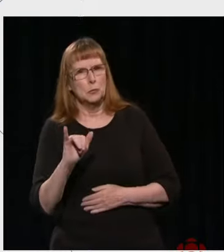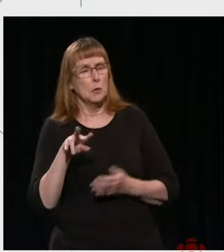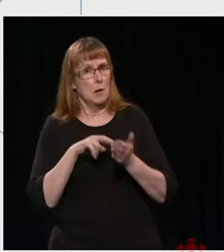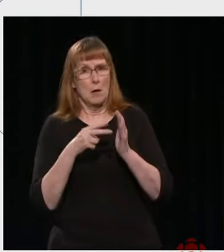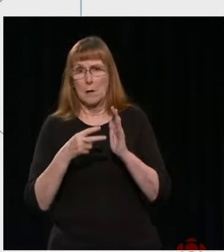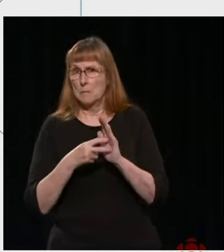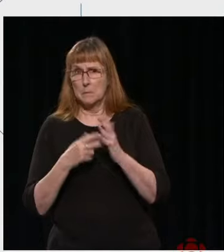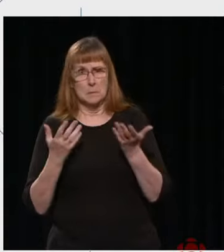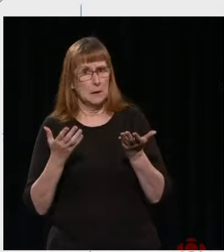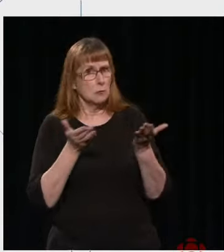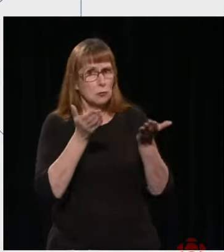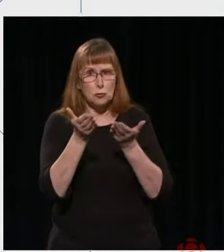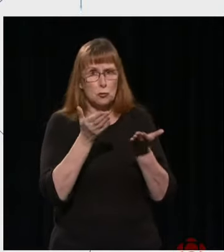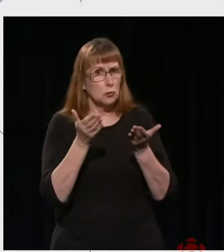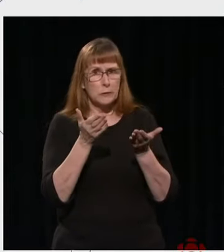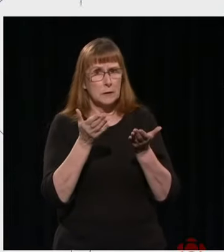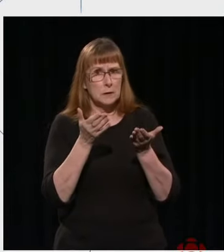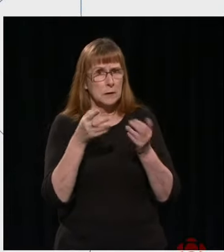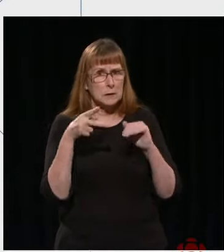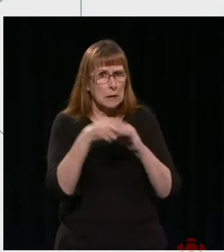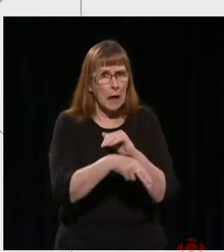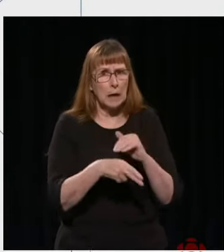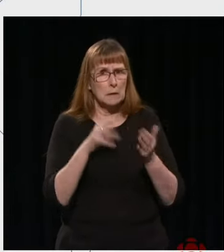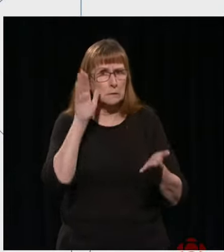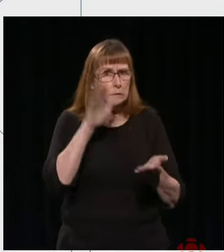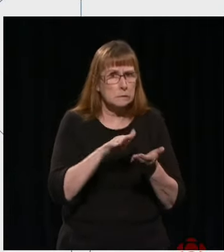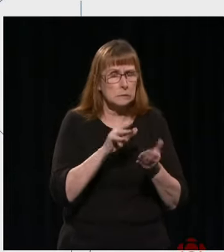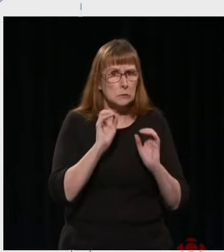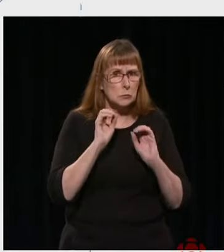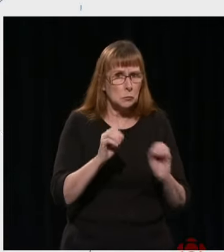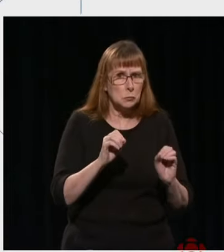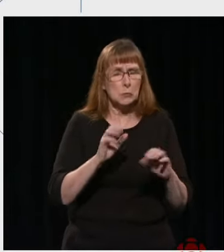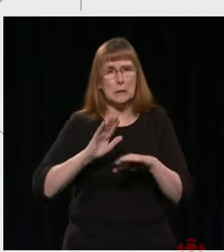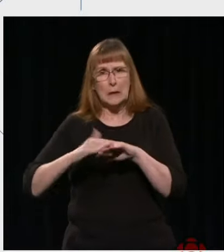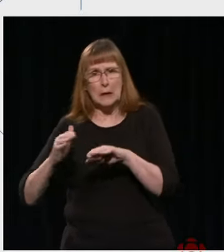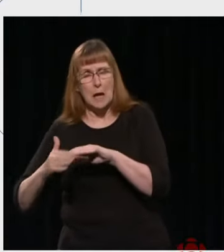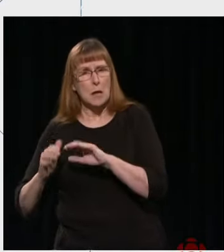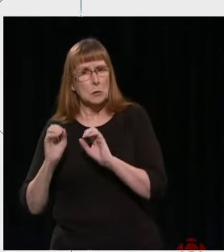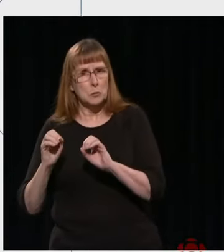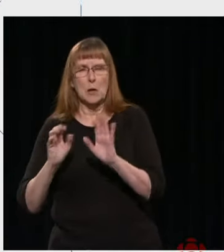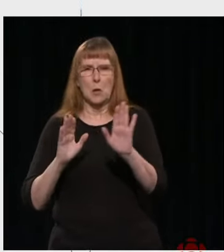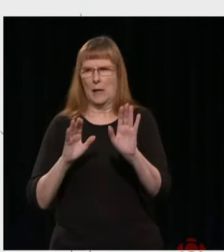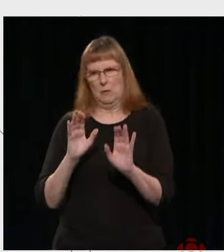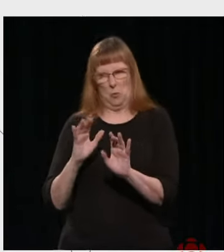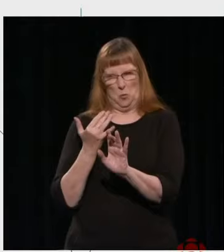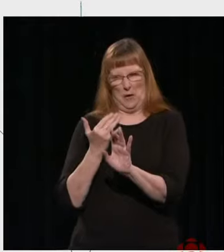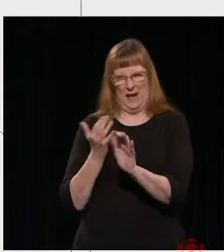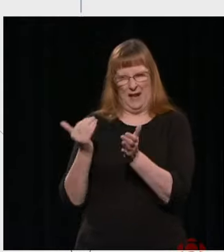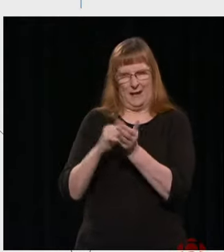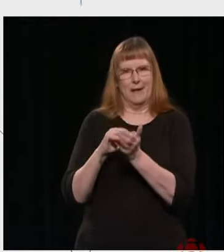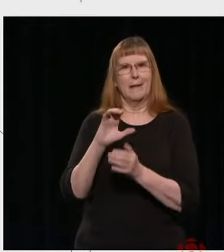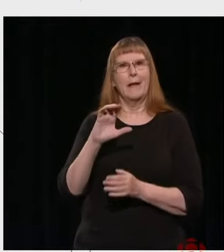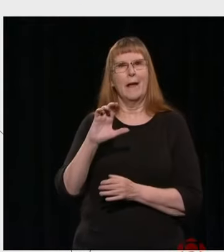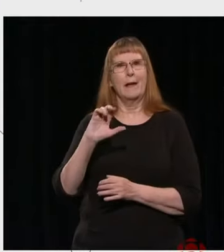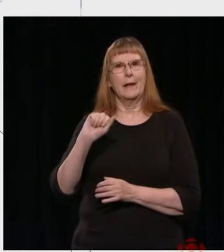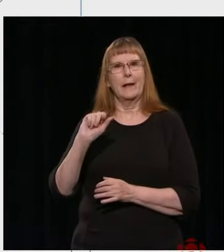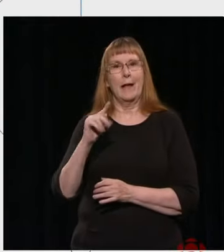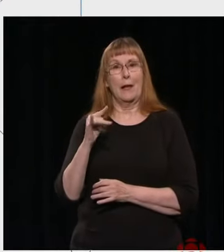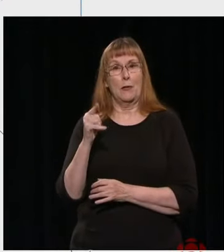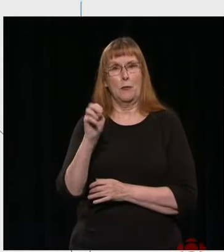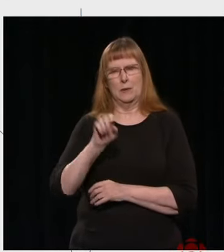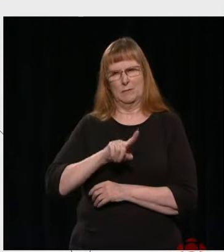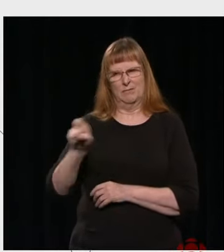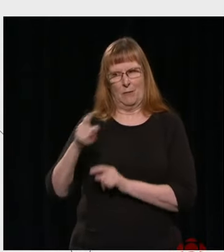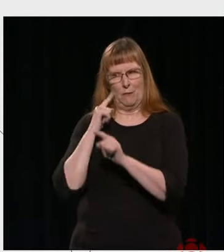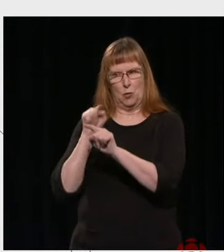around services offered by CBC Radio Canada, please stay with us, Catherine, because the next question is for you. CBC Radio Canada